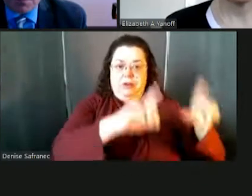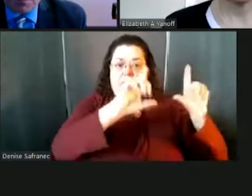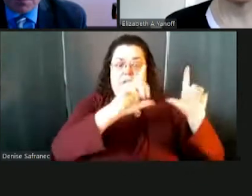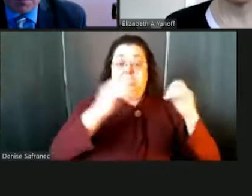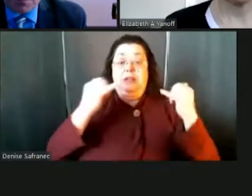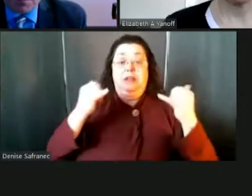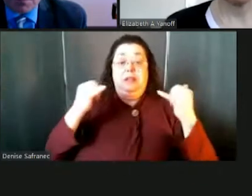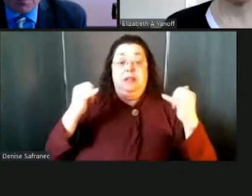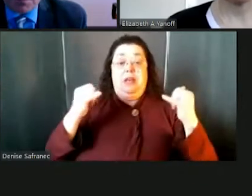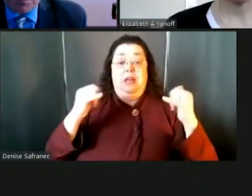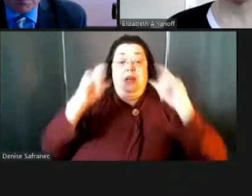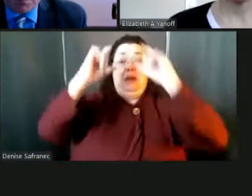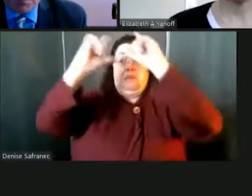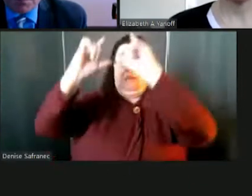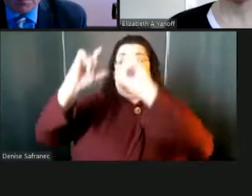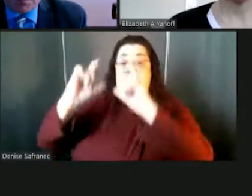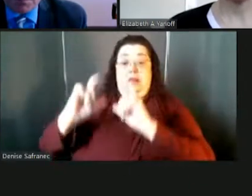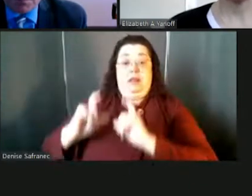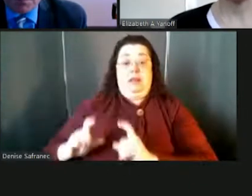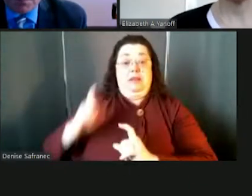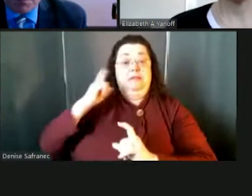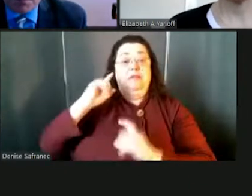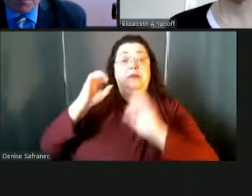for Education in the Time of COVID.